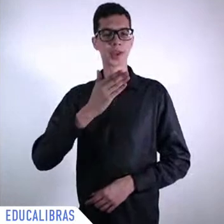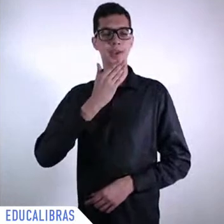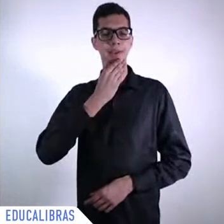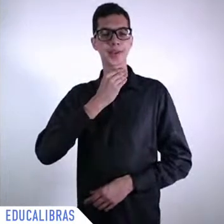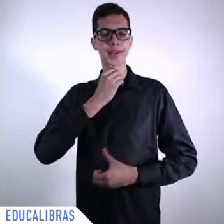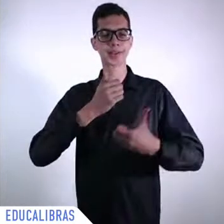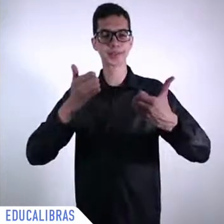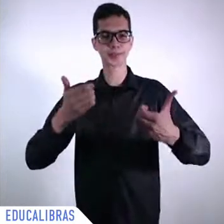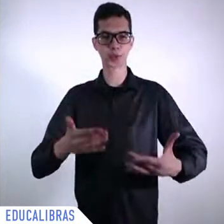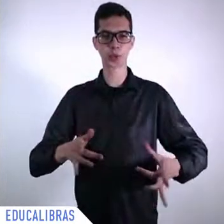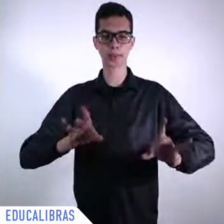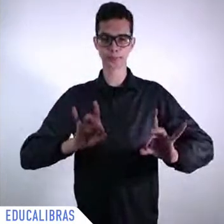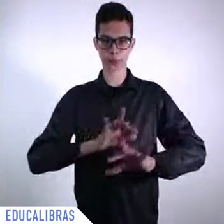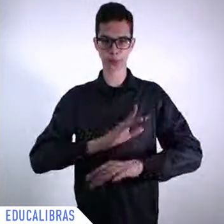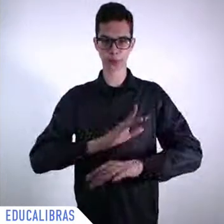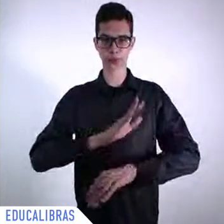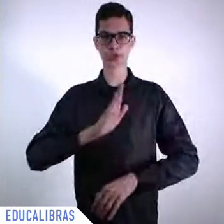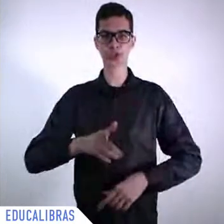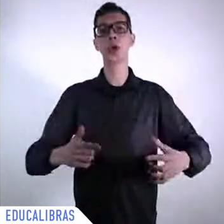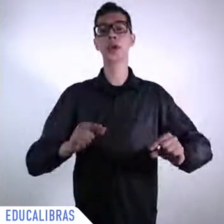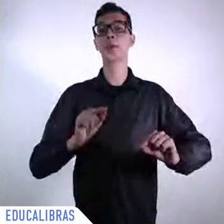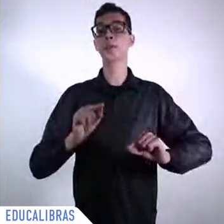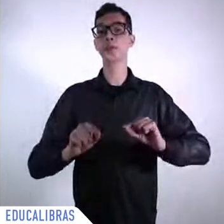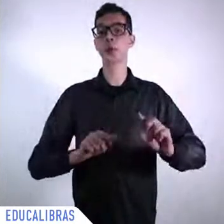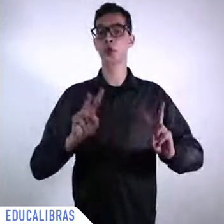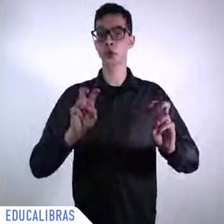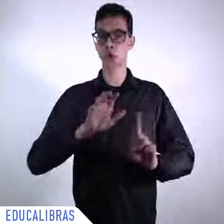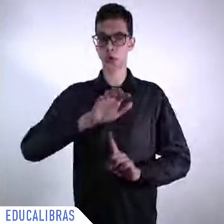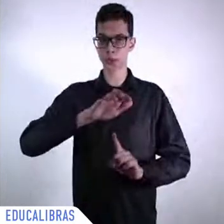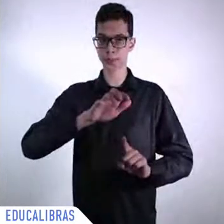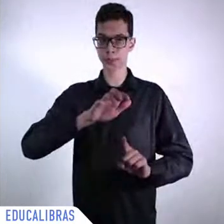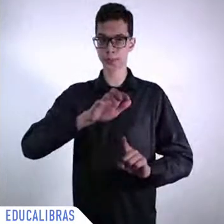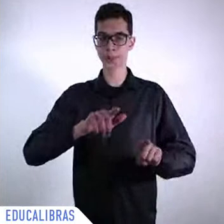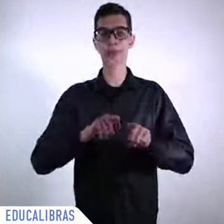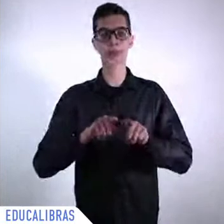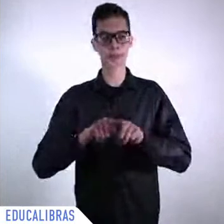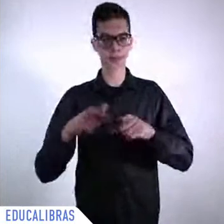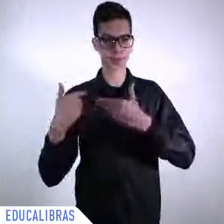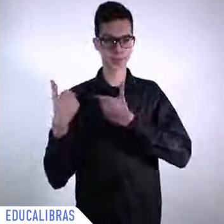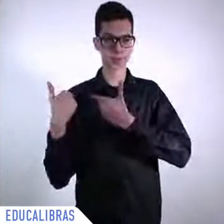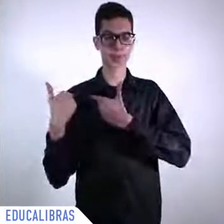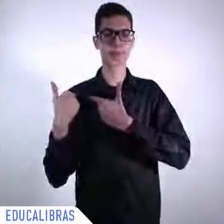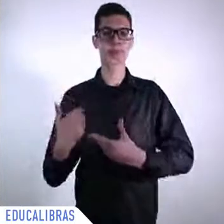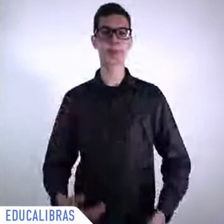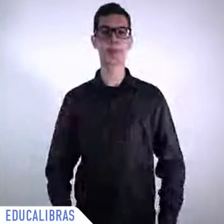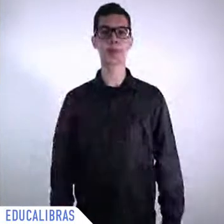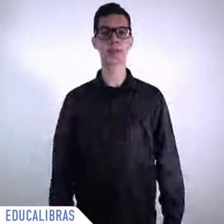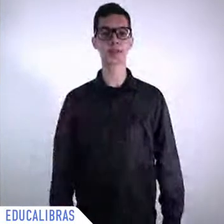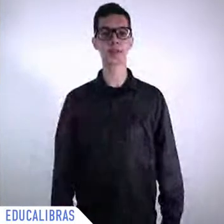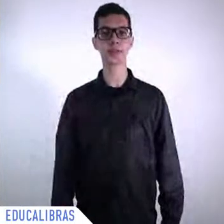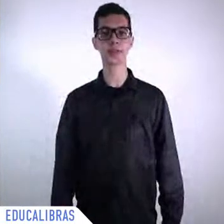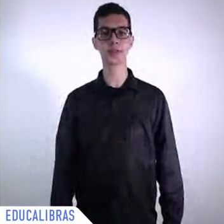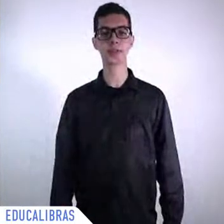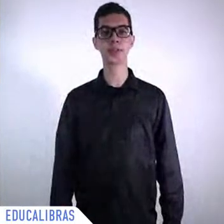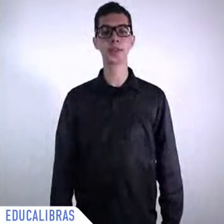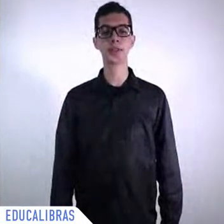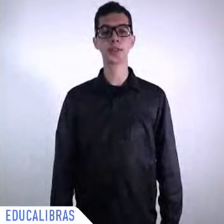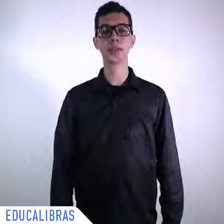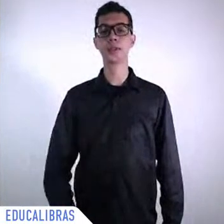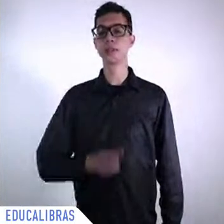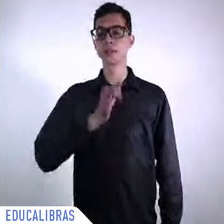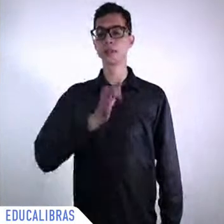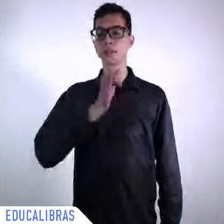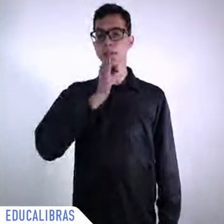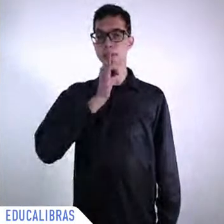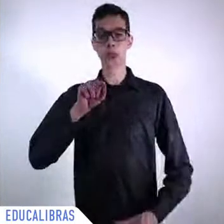responsibility, first and foremost, maybe you could mention all the peacekeeping operations of Brazil